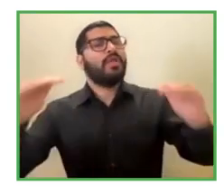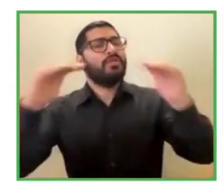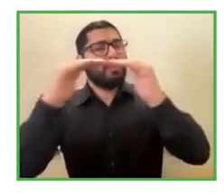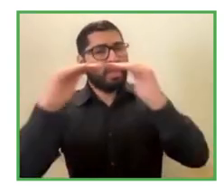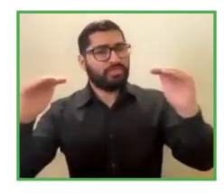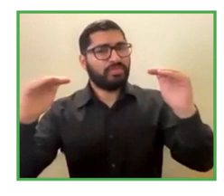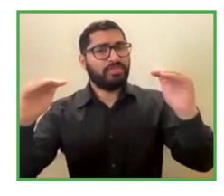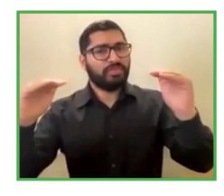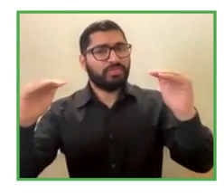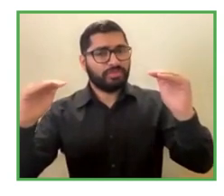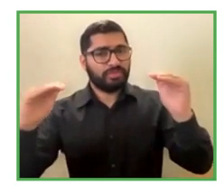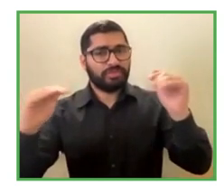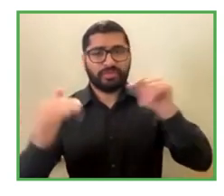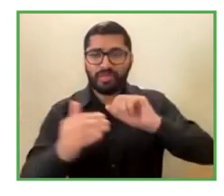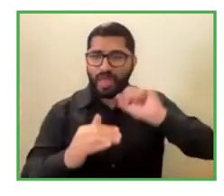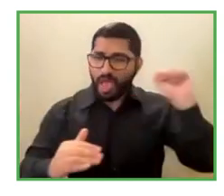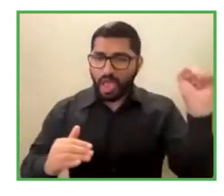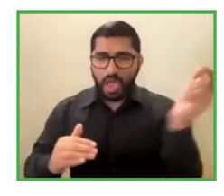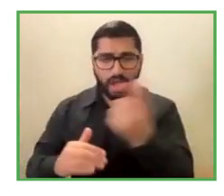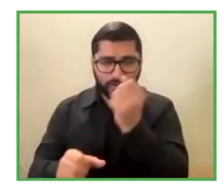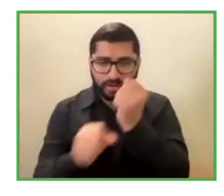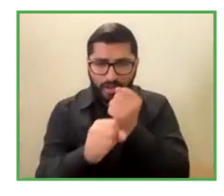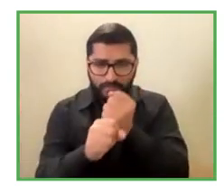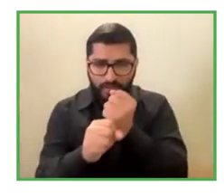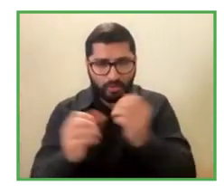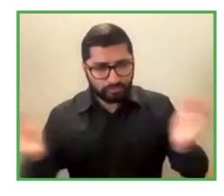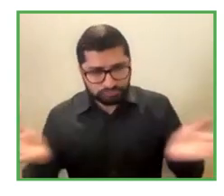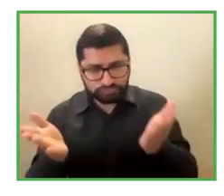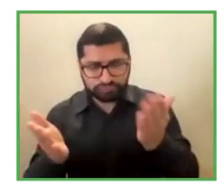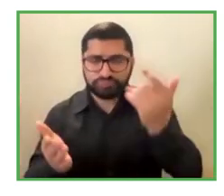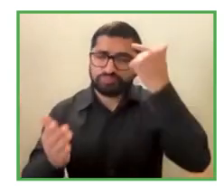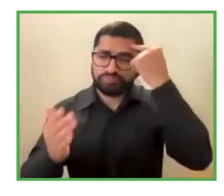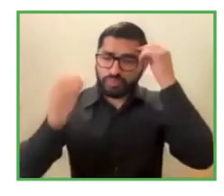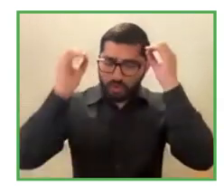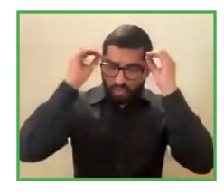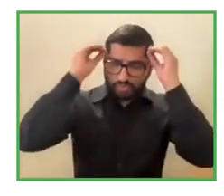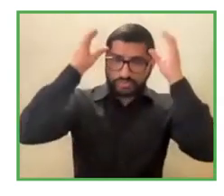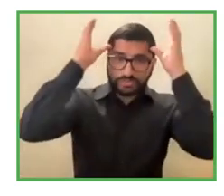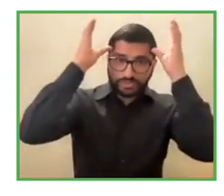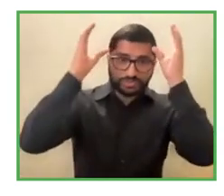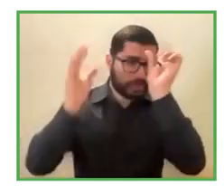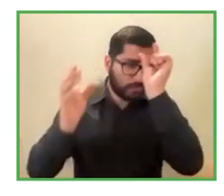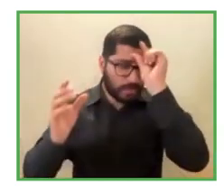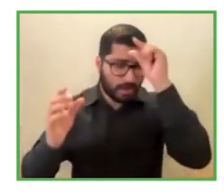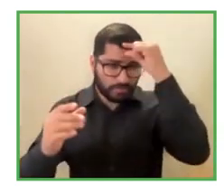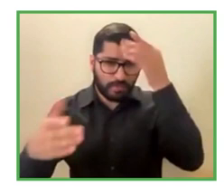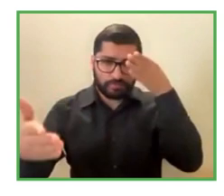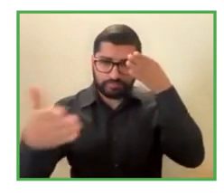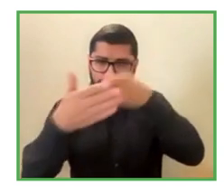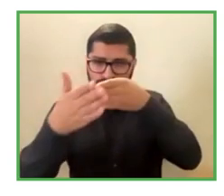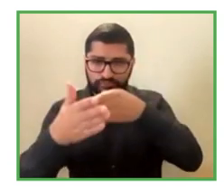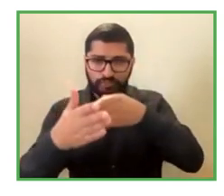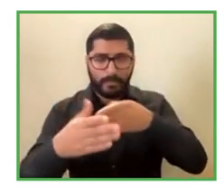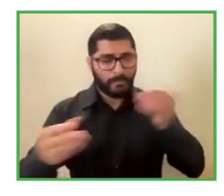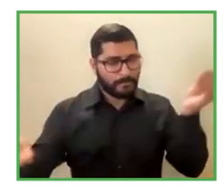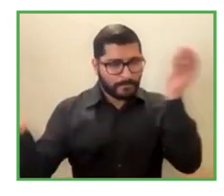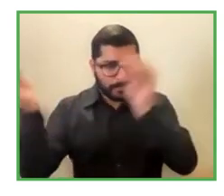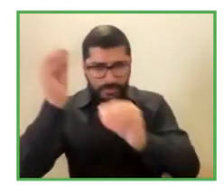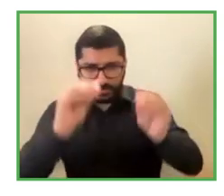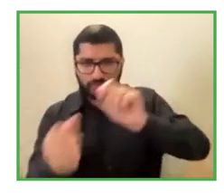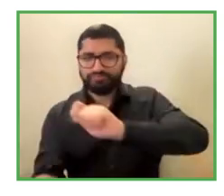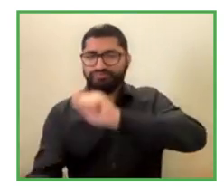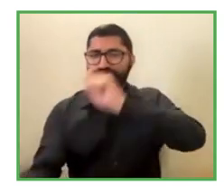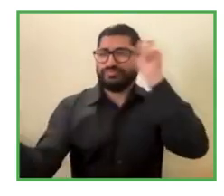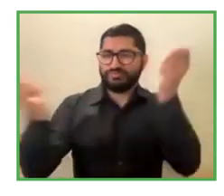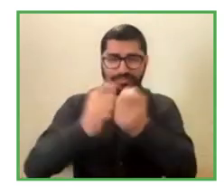And it's been a whole work to create awareness, to destroy myths and biases that people can